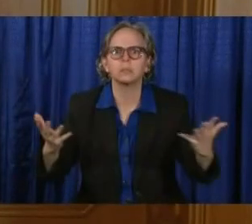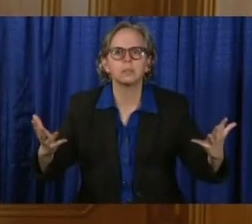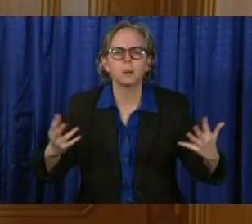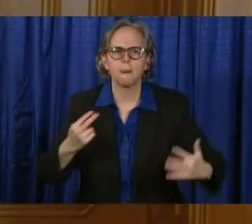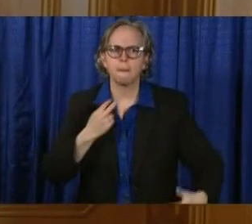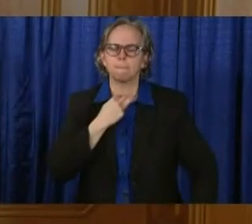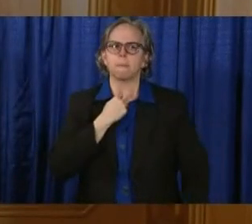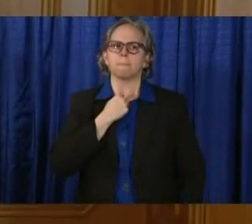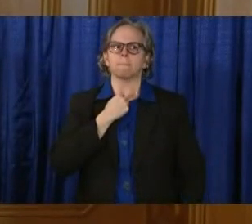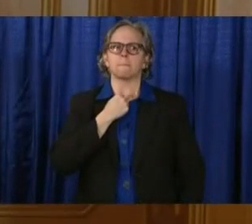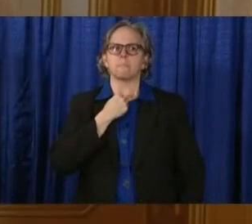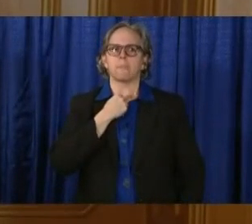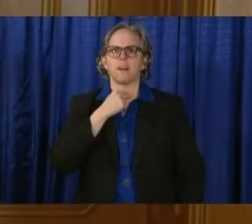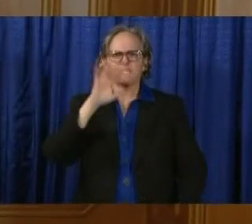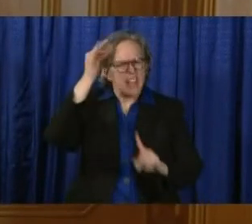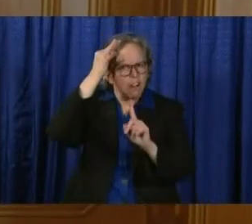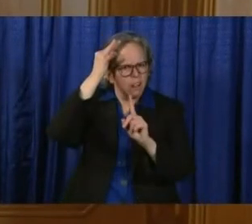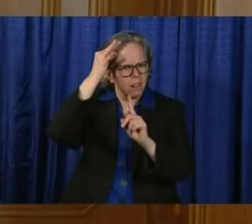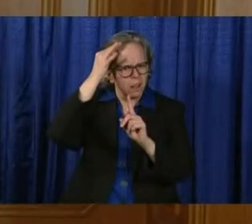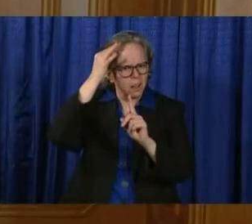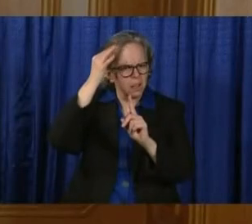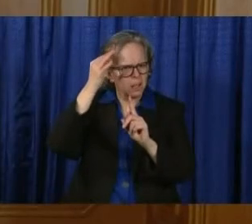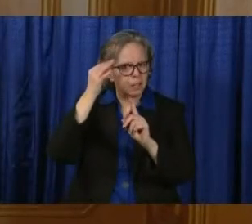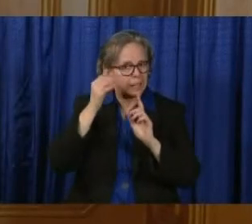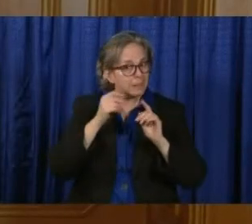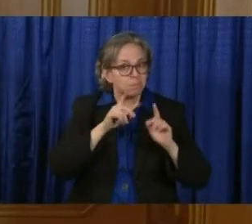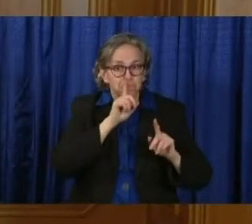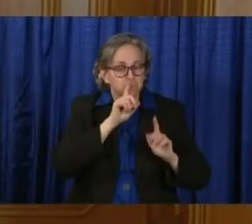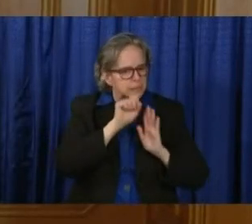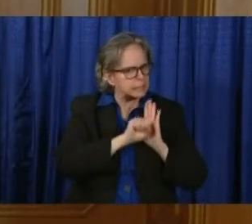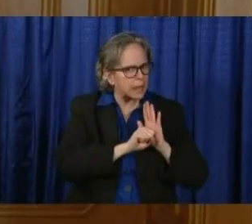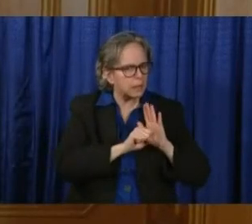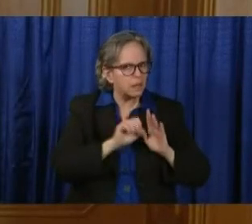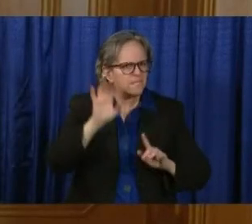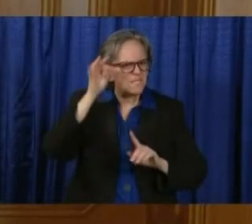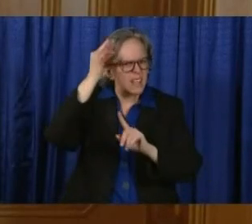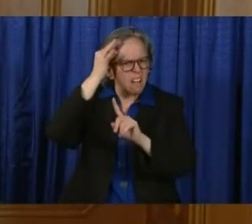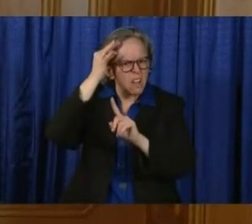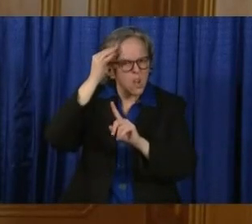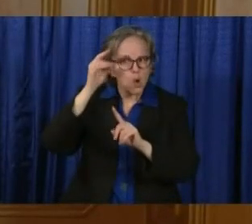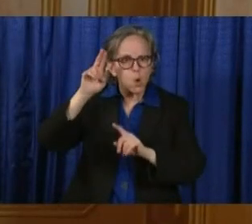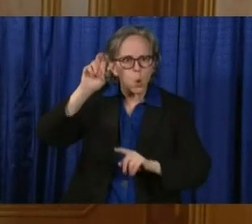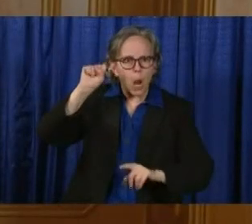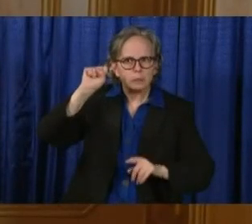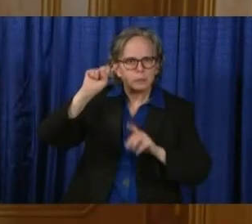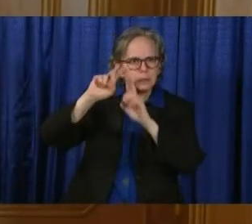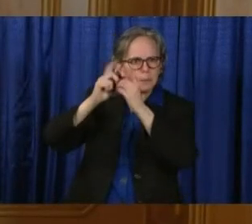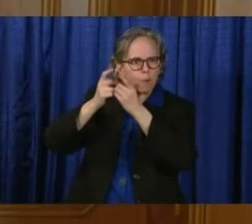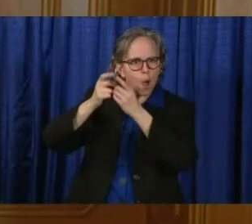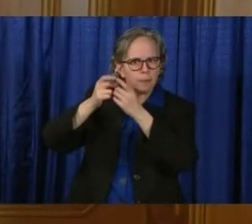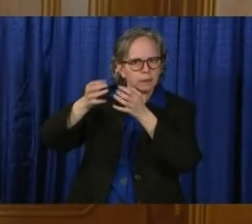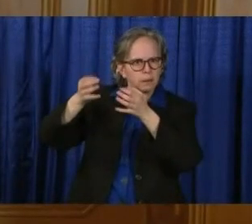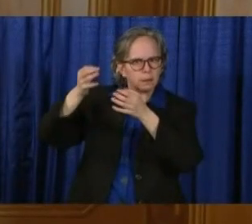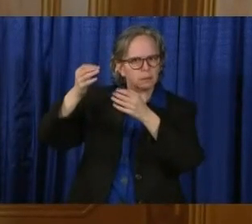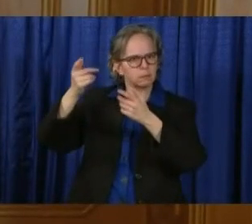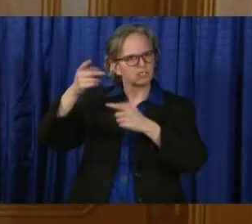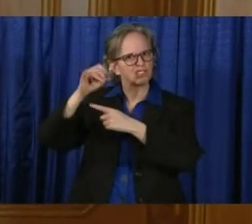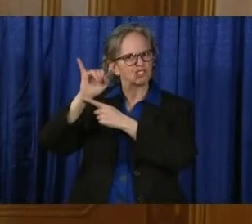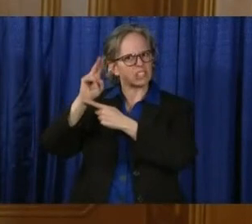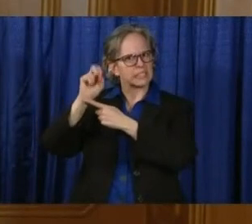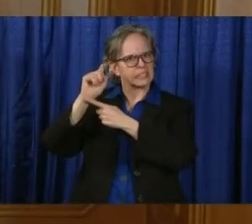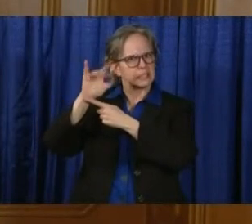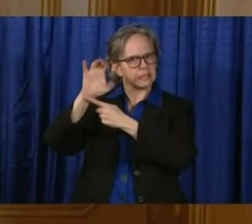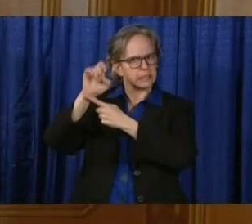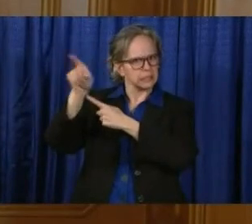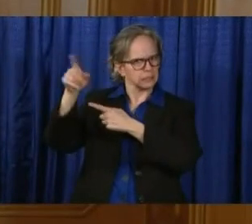run by the Federal Bureau of Prisons and the United States Department of Justice. It houses federal inmates from all over the country who are